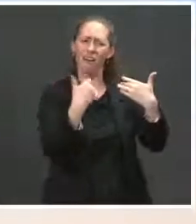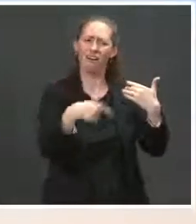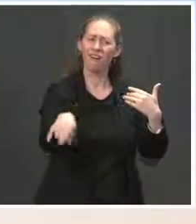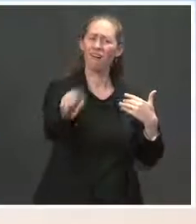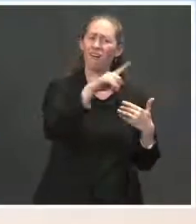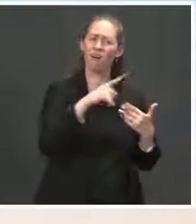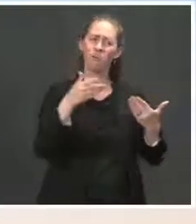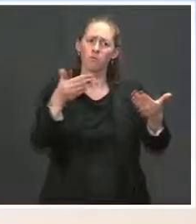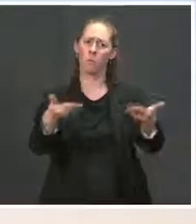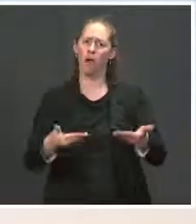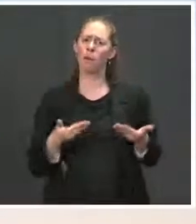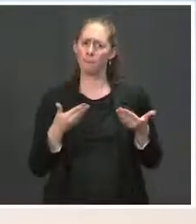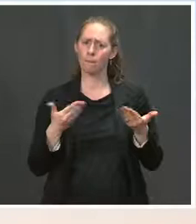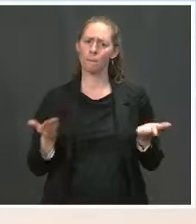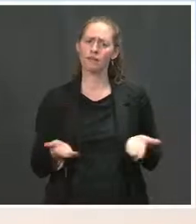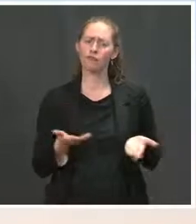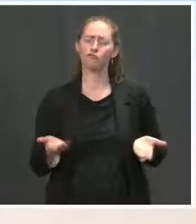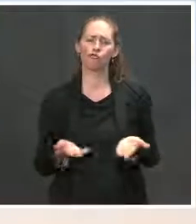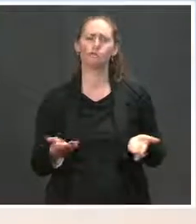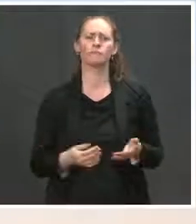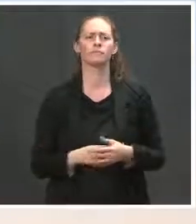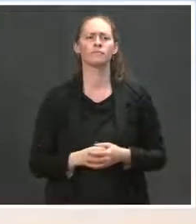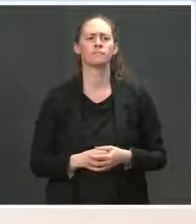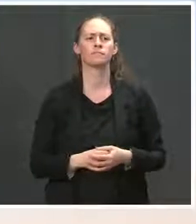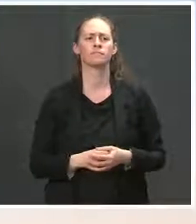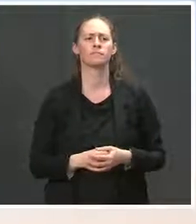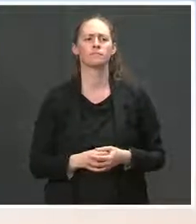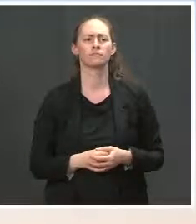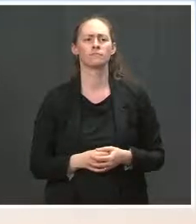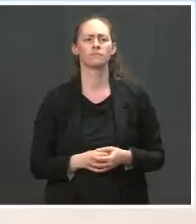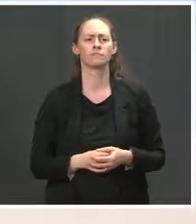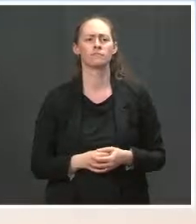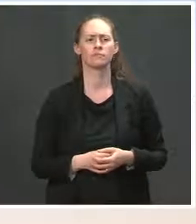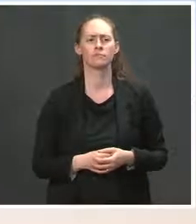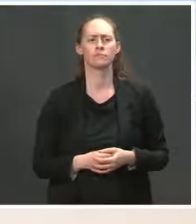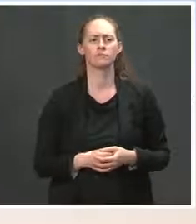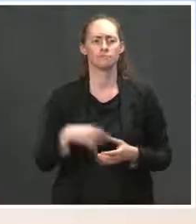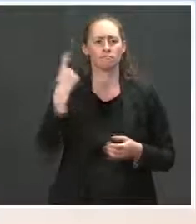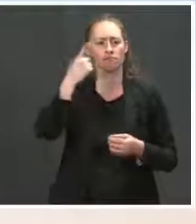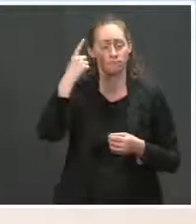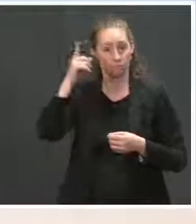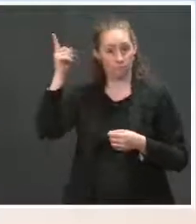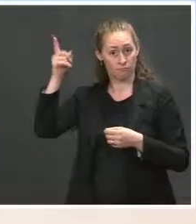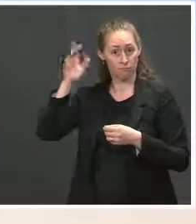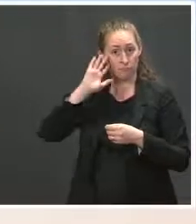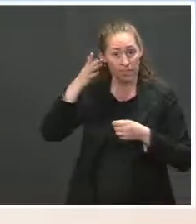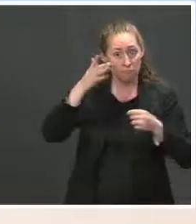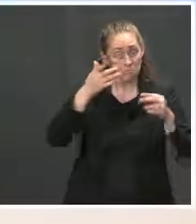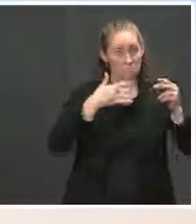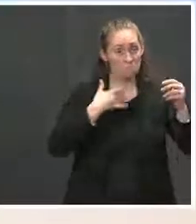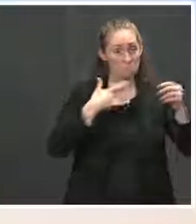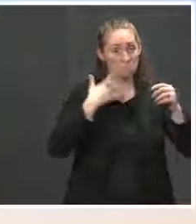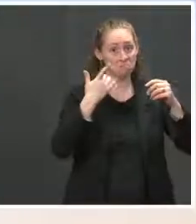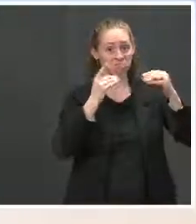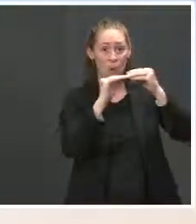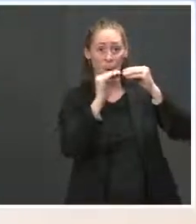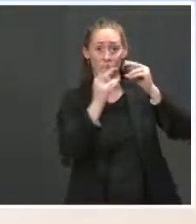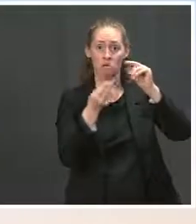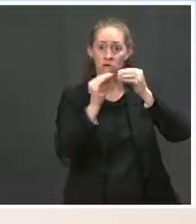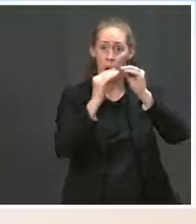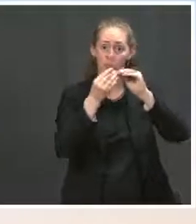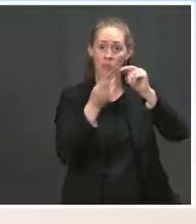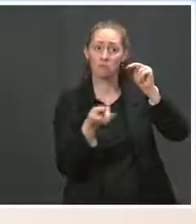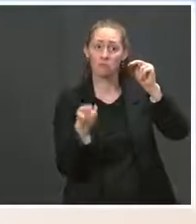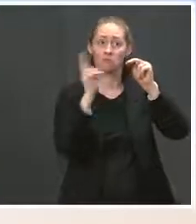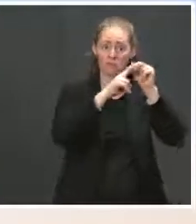see increasing the number of refugees admitted each year as a part — a long-term solution to helping alleviate the pressure